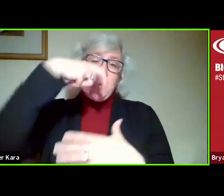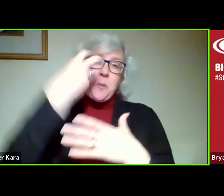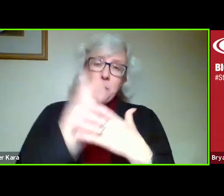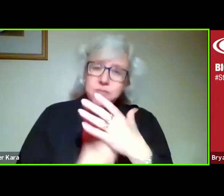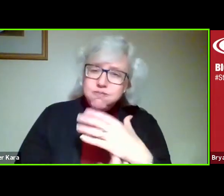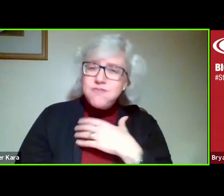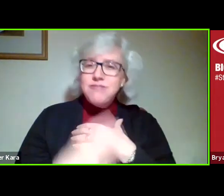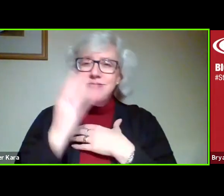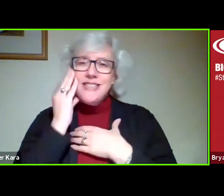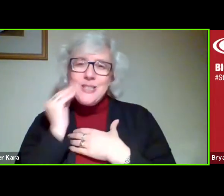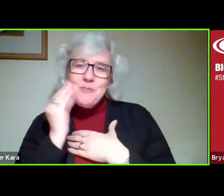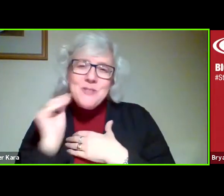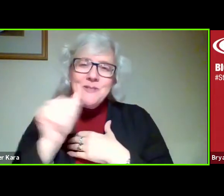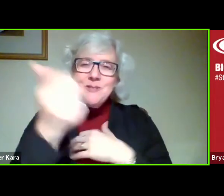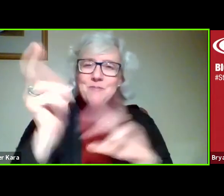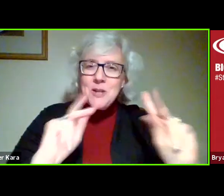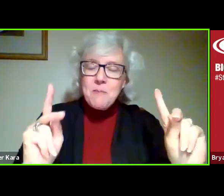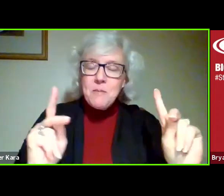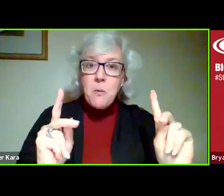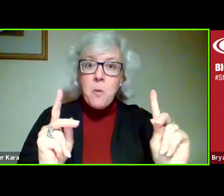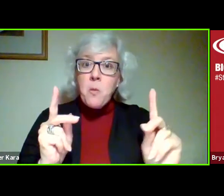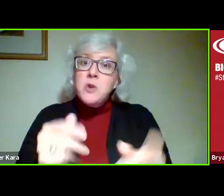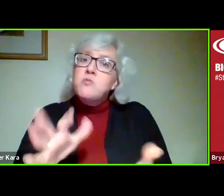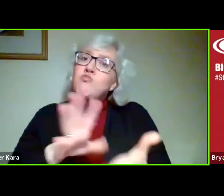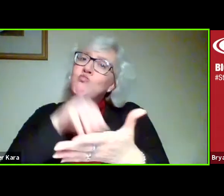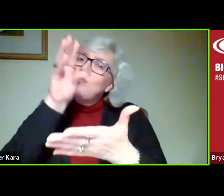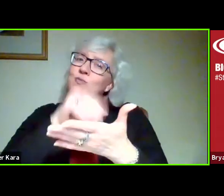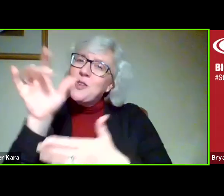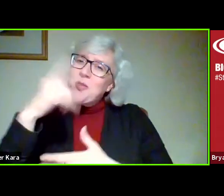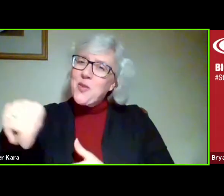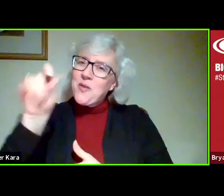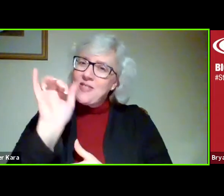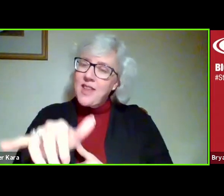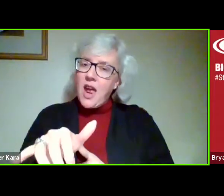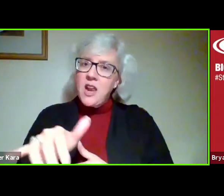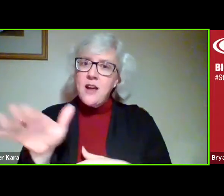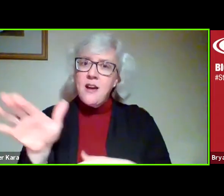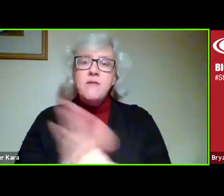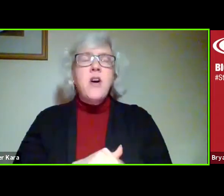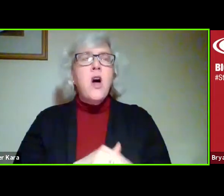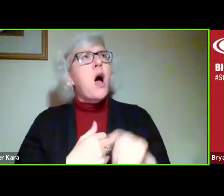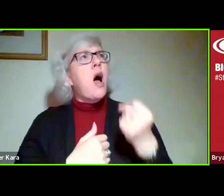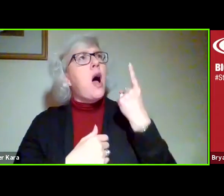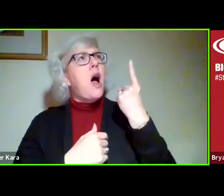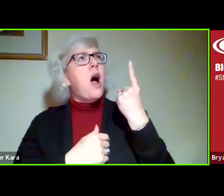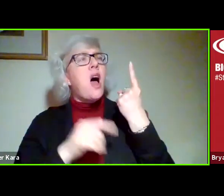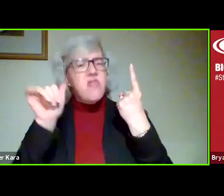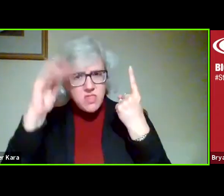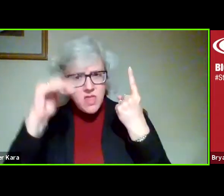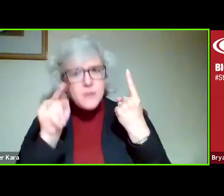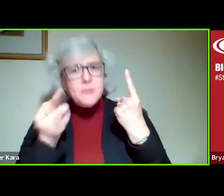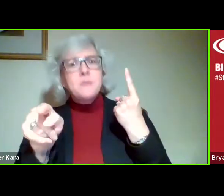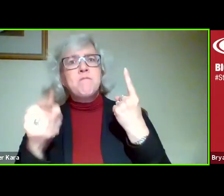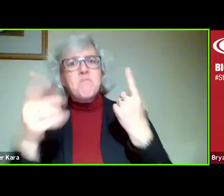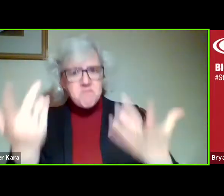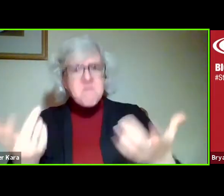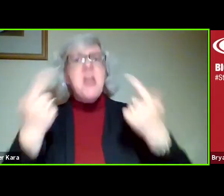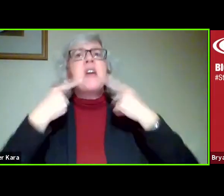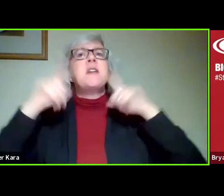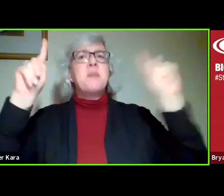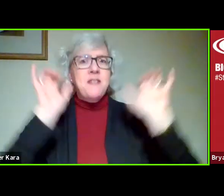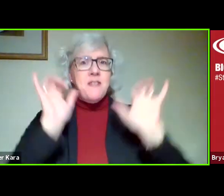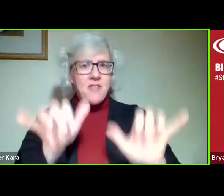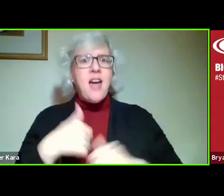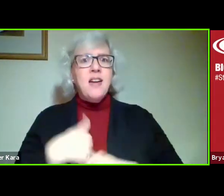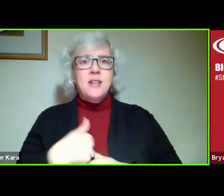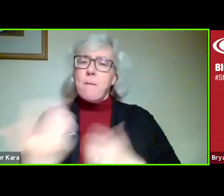experience of others and what you want to gain from that. It's helping fully understand what the expectation is of others and how you can achieve to meet that